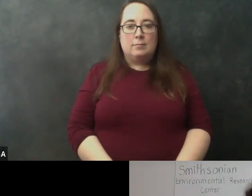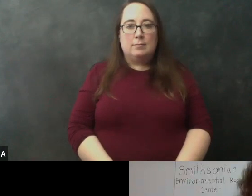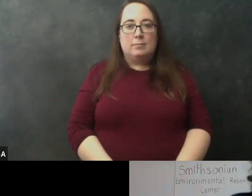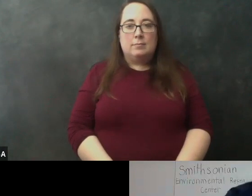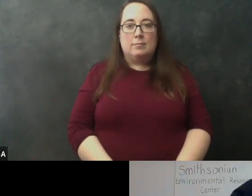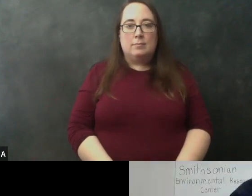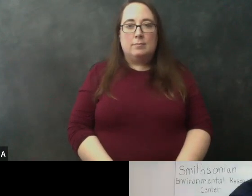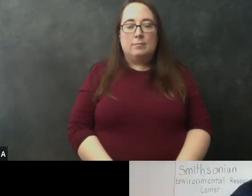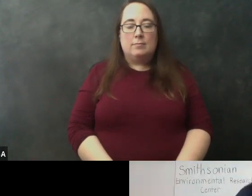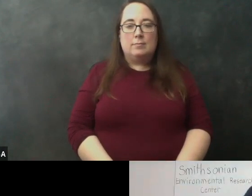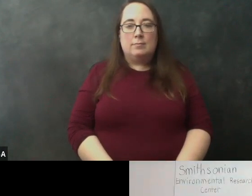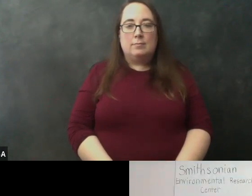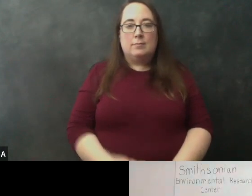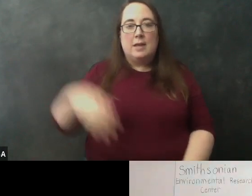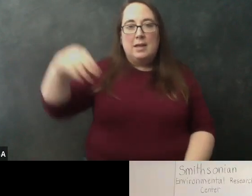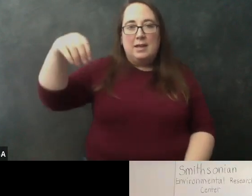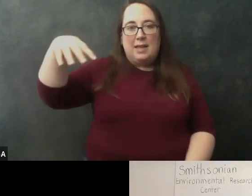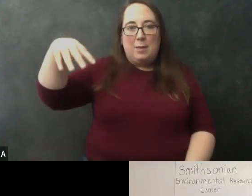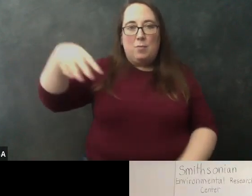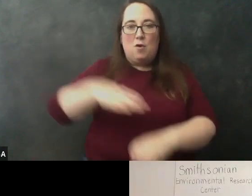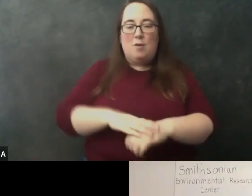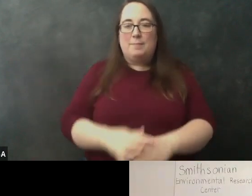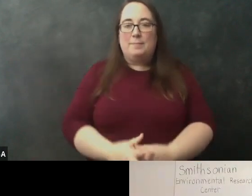me put my put my activity camera back on